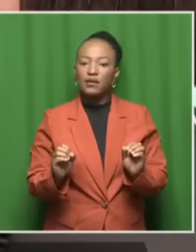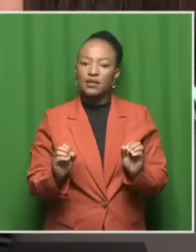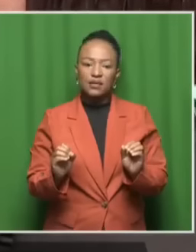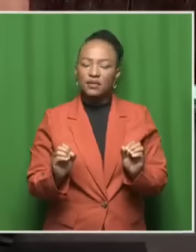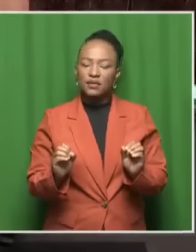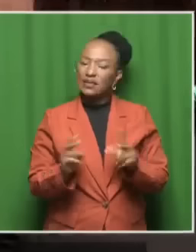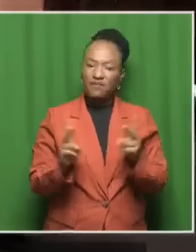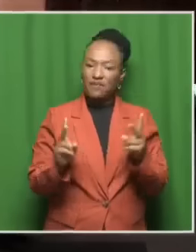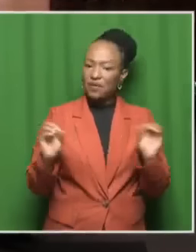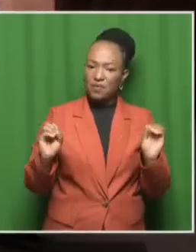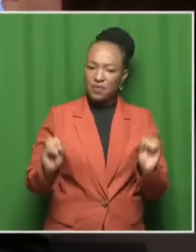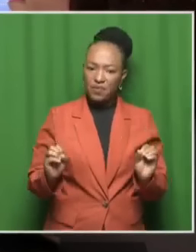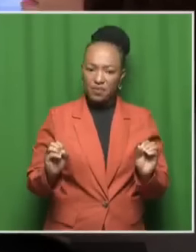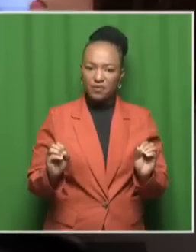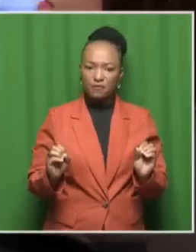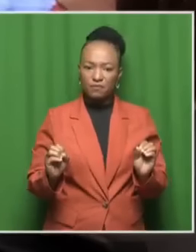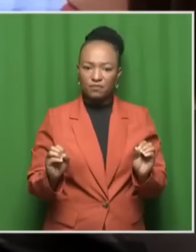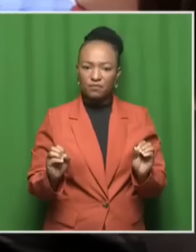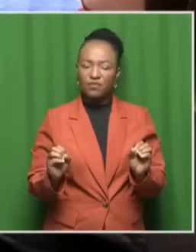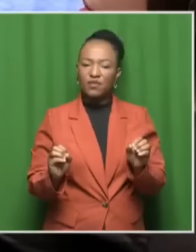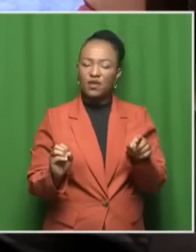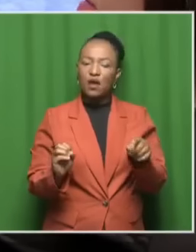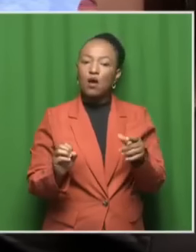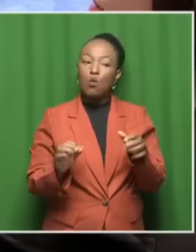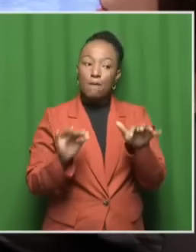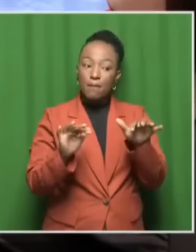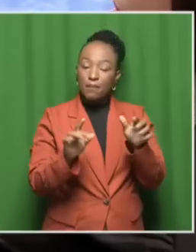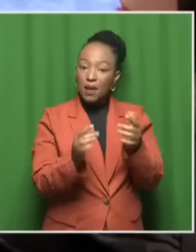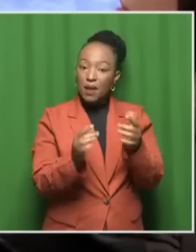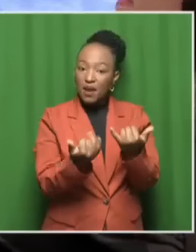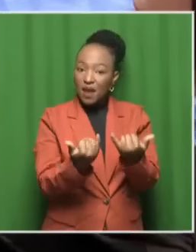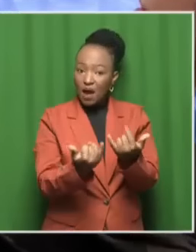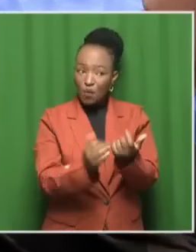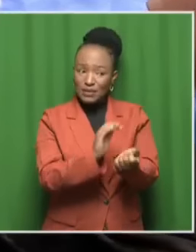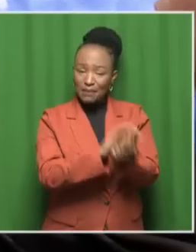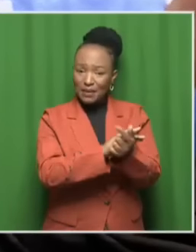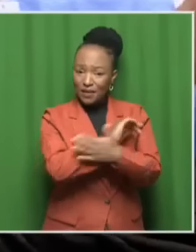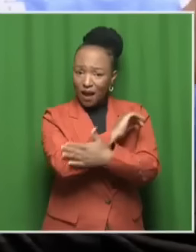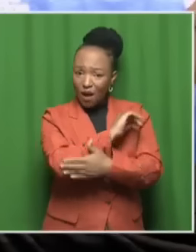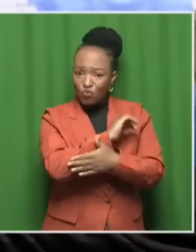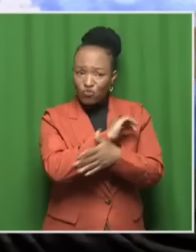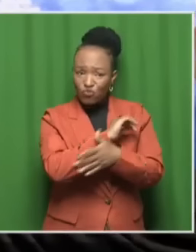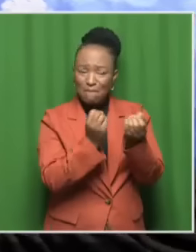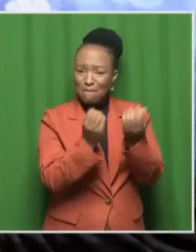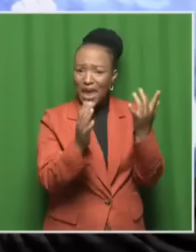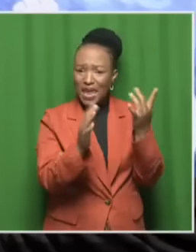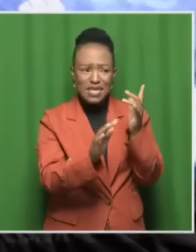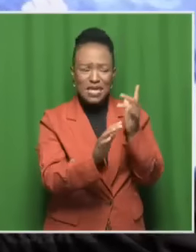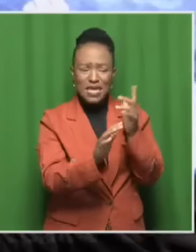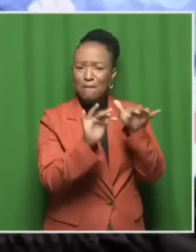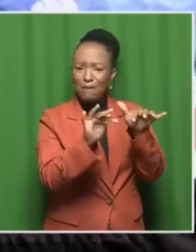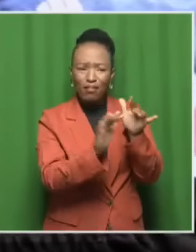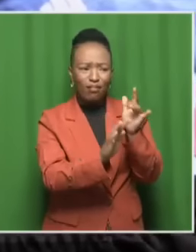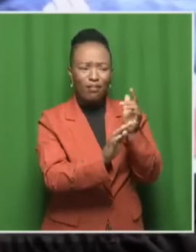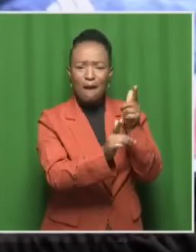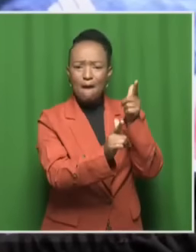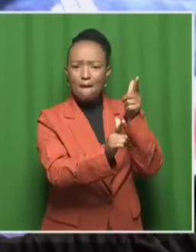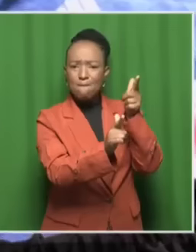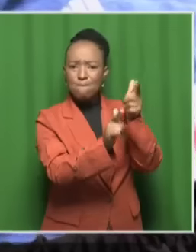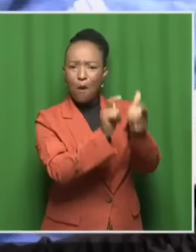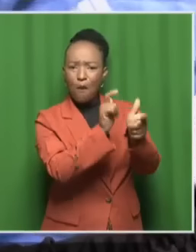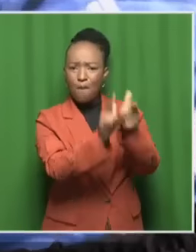in the light of these mass matters that are happening around the country. This major case that